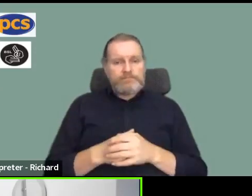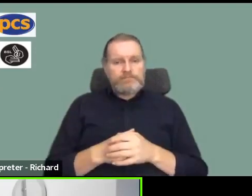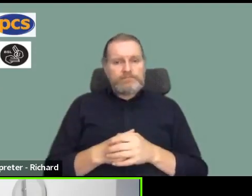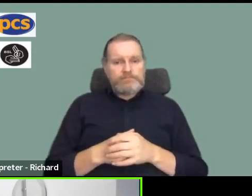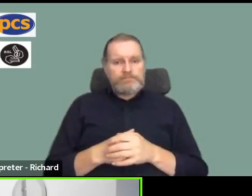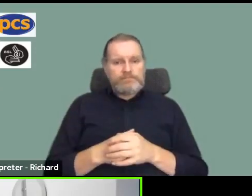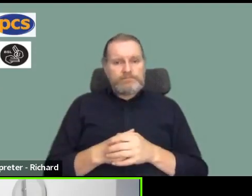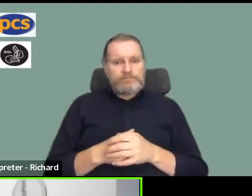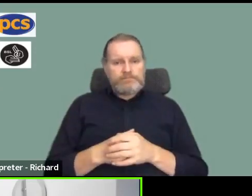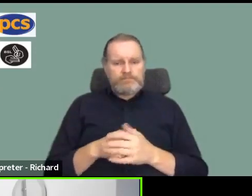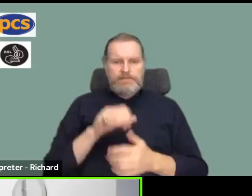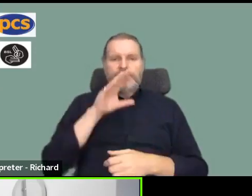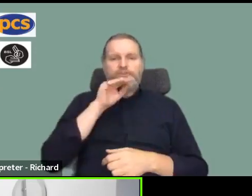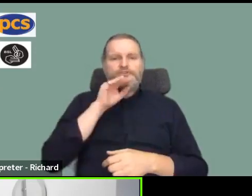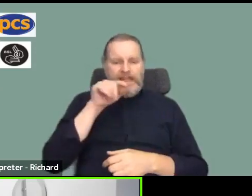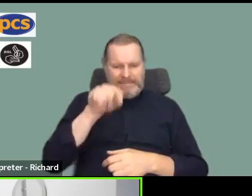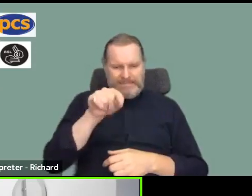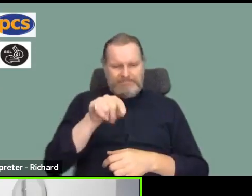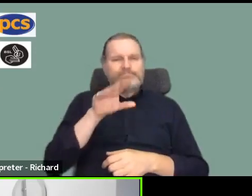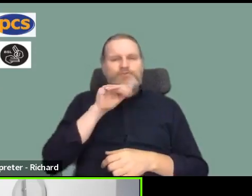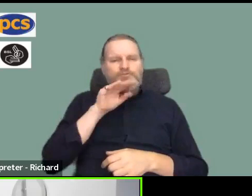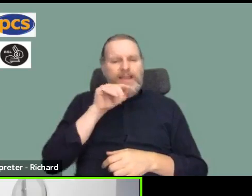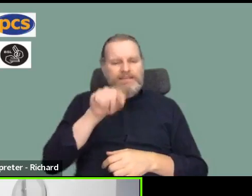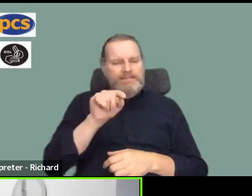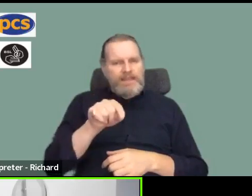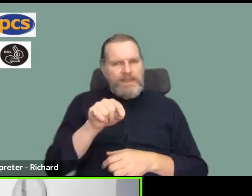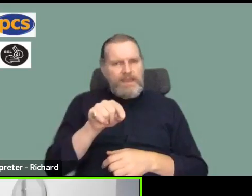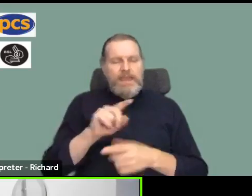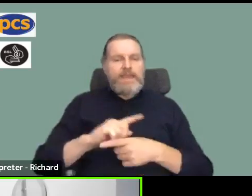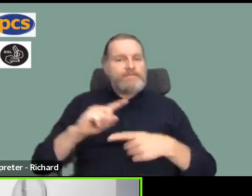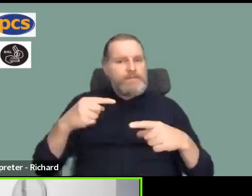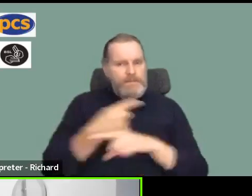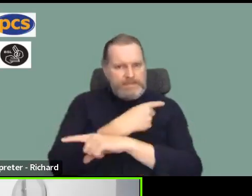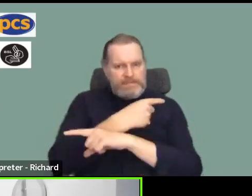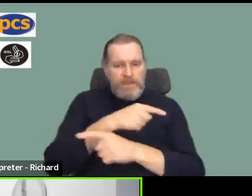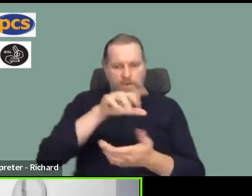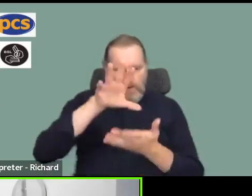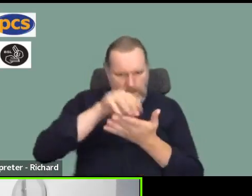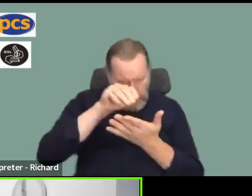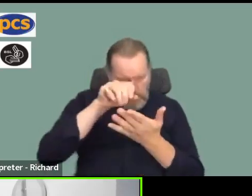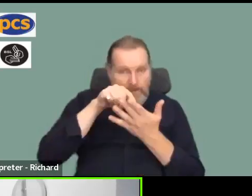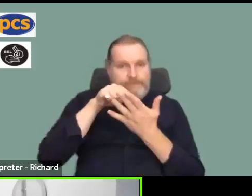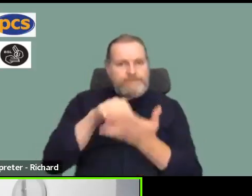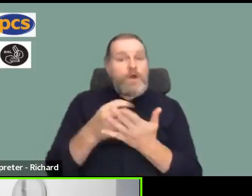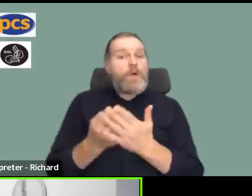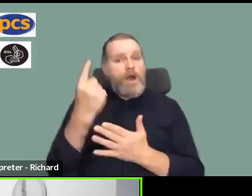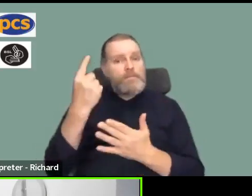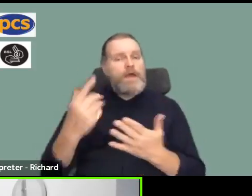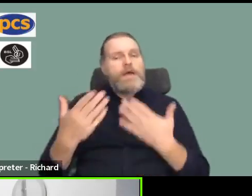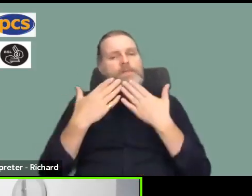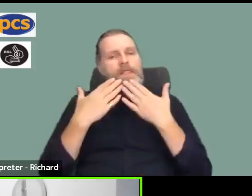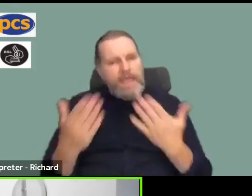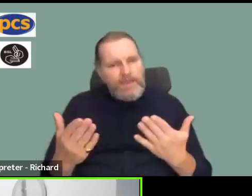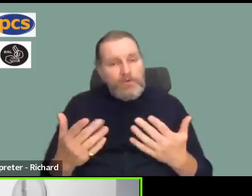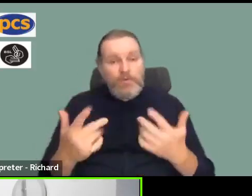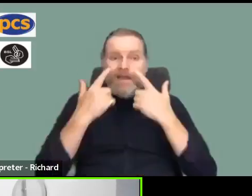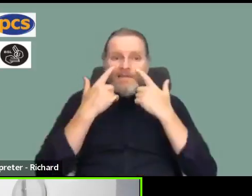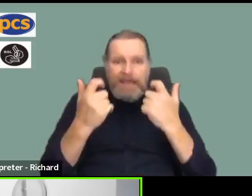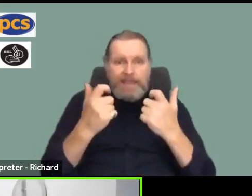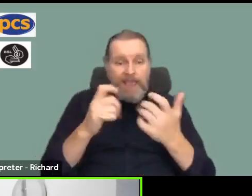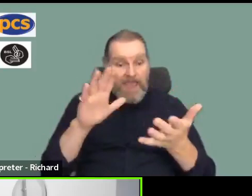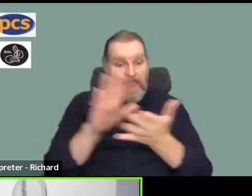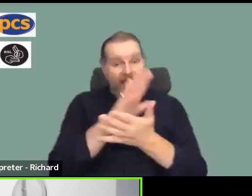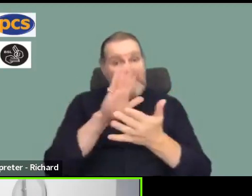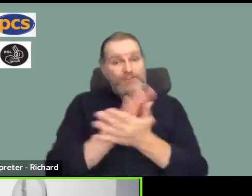the chat group there and post something in there and we'll make sure that all of that is followed up but thank you very much take care enjoy the rest of your